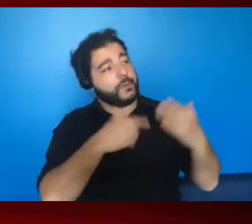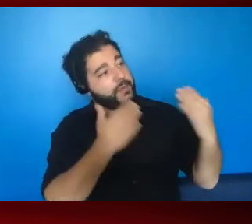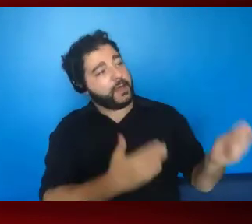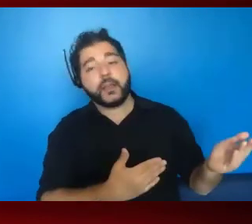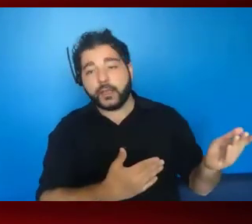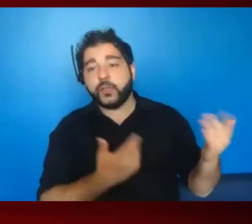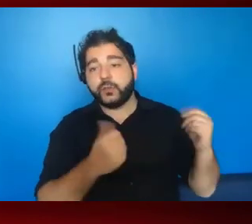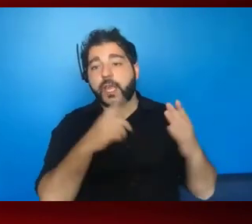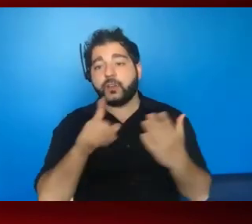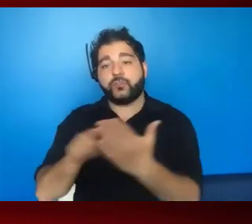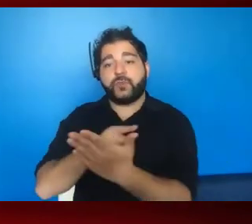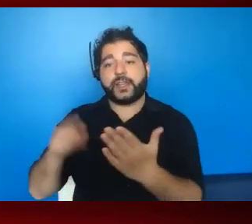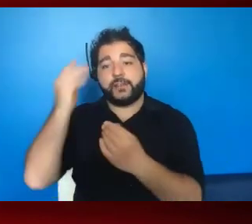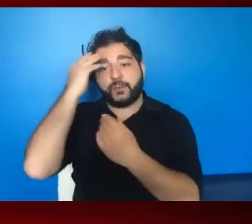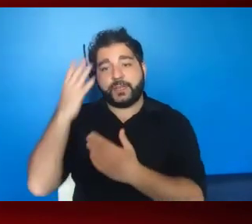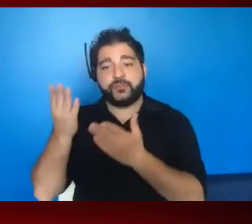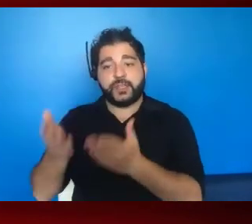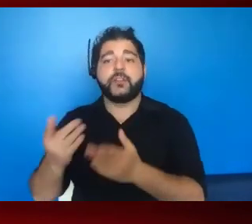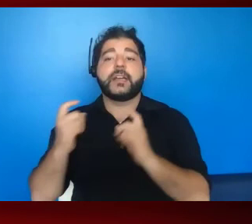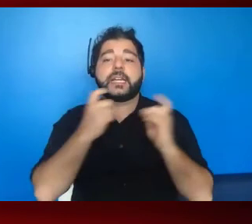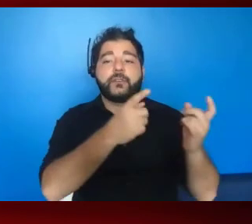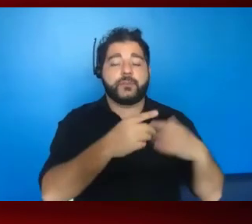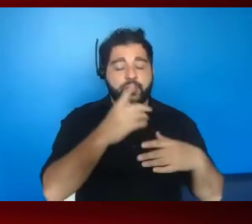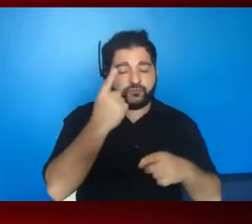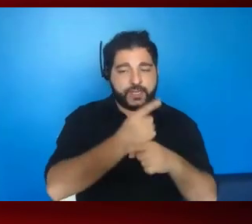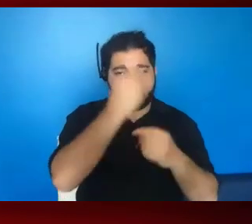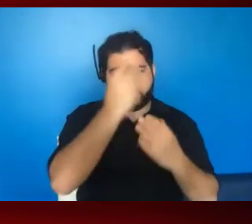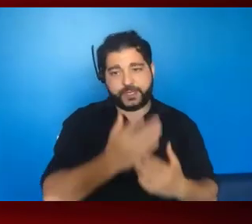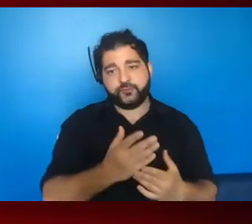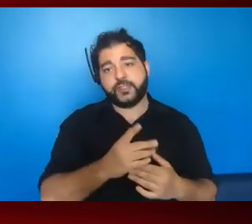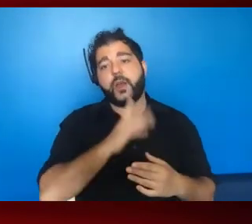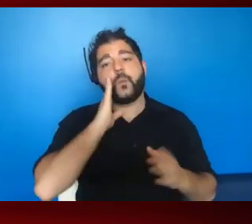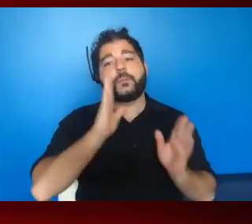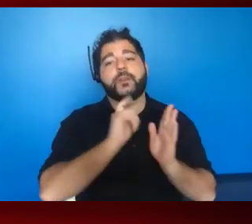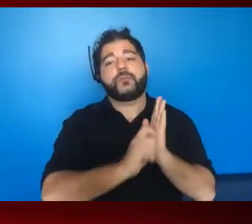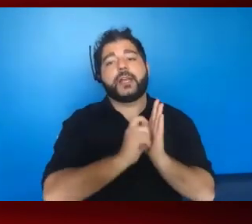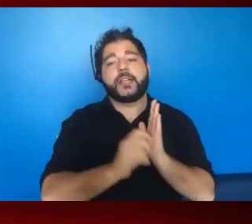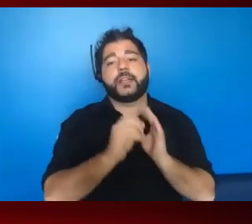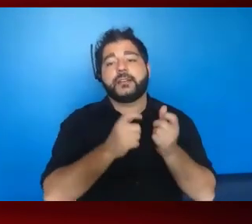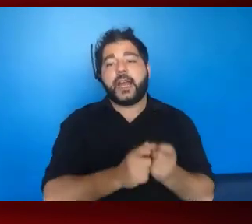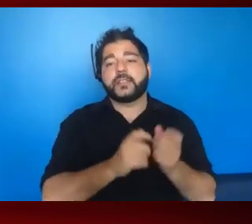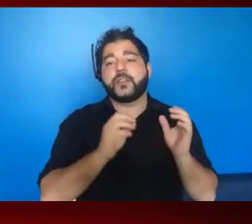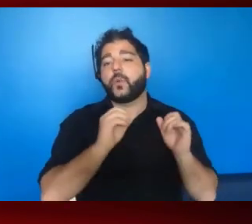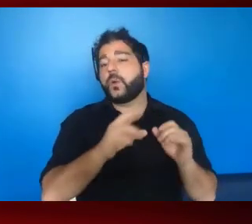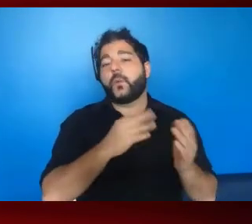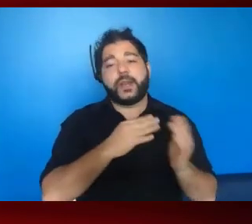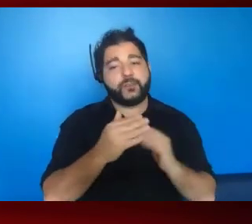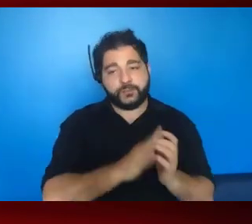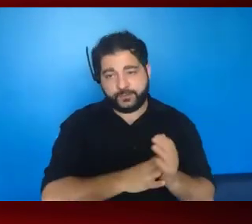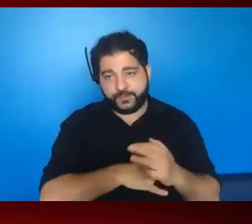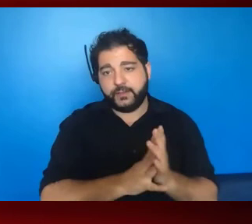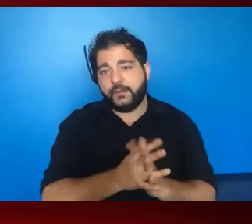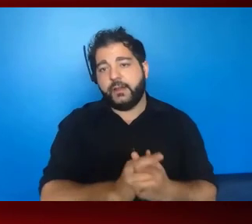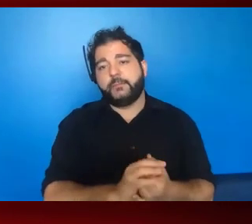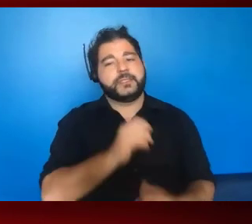you could correct the information there and give them the correct information that is in writing or text or thank you letter there. But I would not